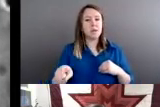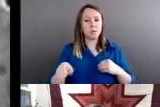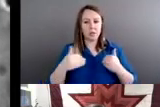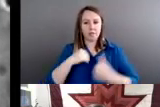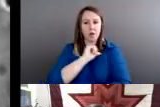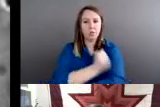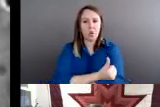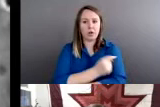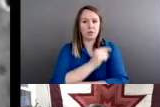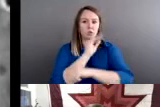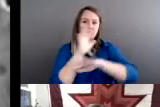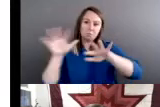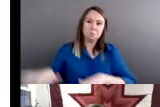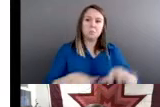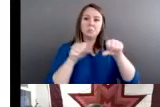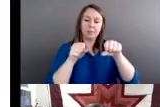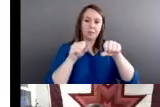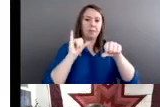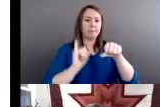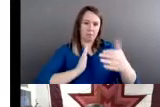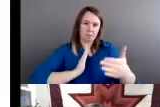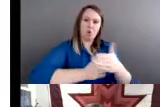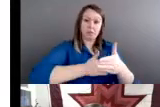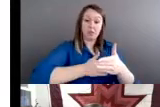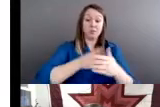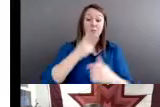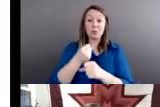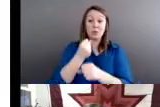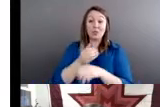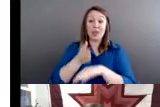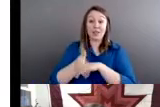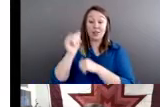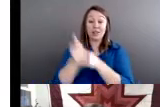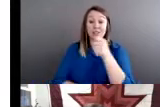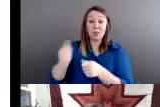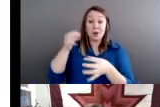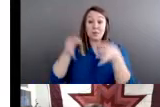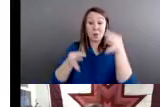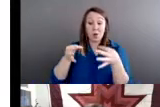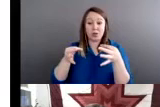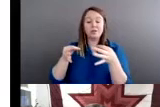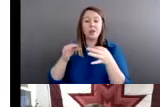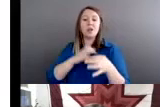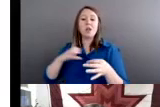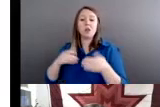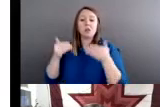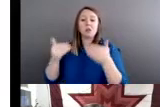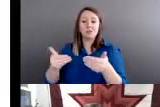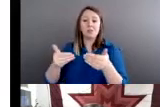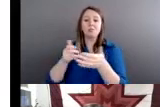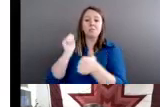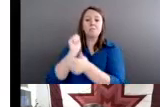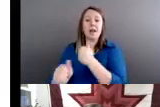two years after the Supreme Court case, Congress passed the Major Crimes Act. Again, this is the